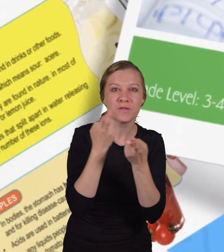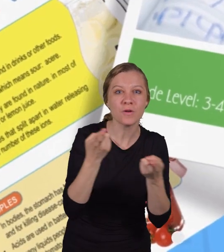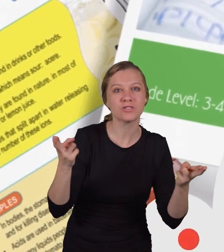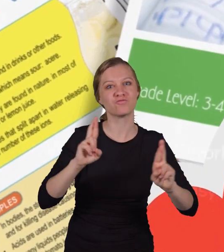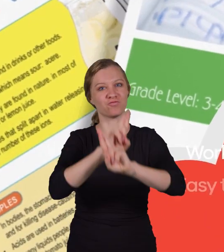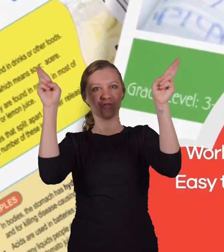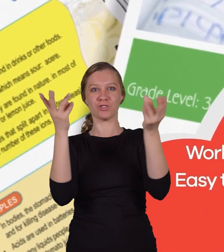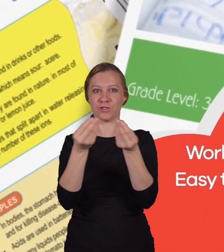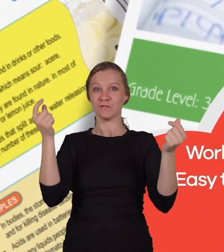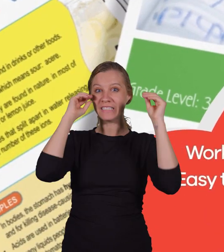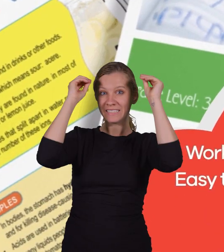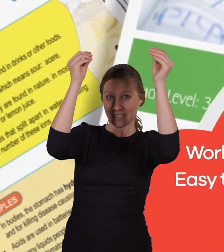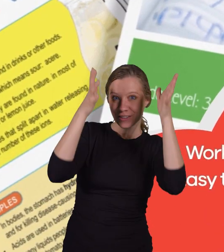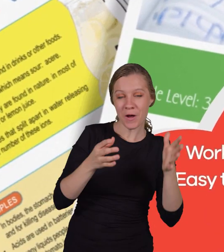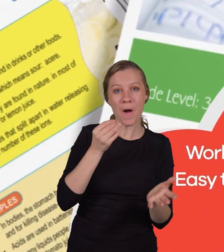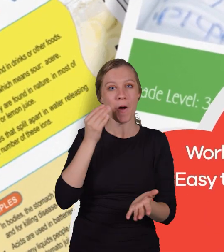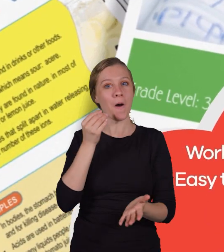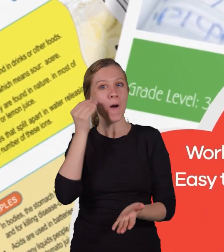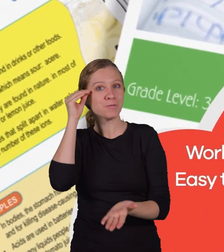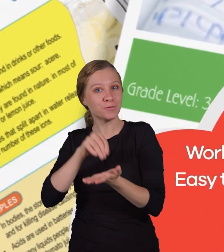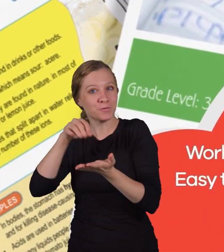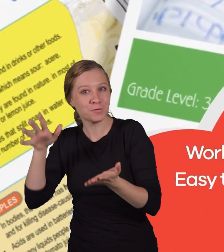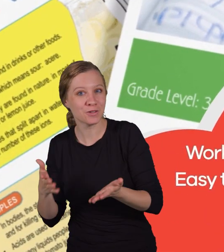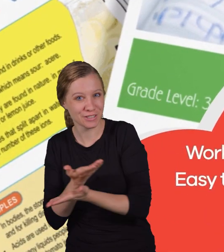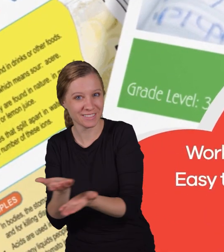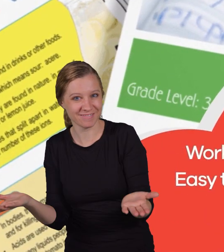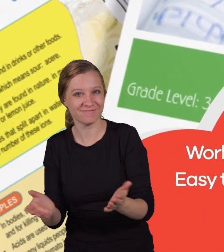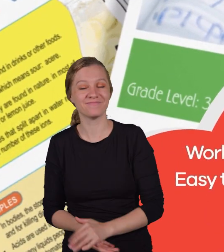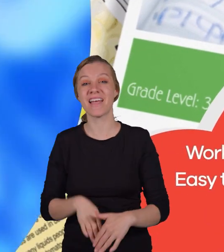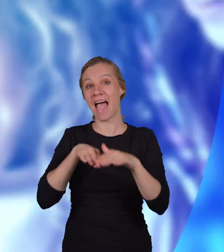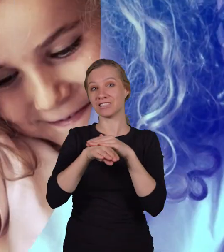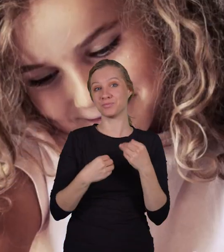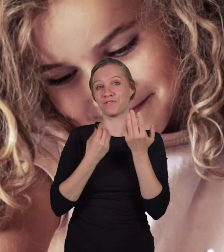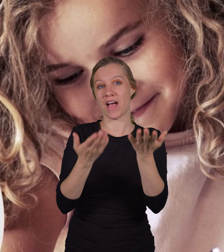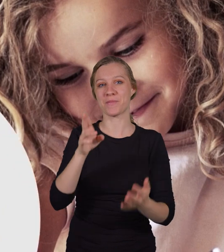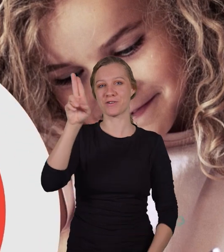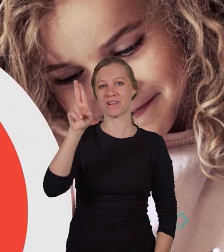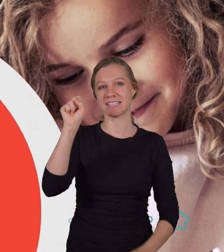services and turnkey solutions and teachers and homeschoolers. Thank you.